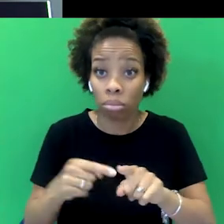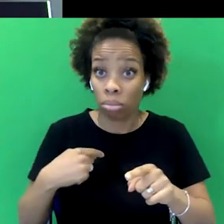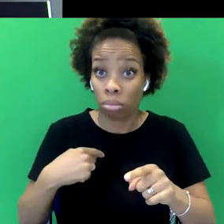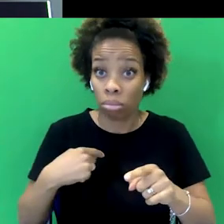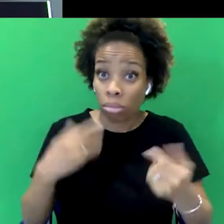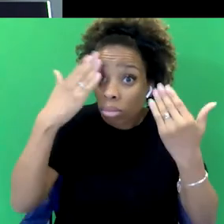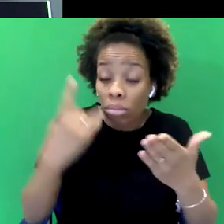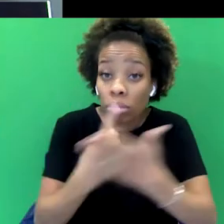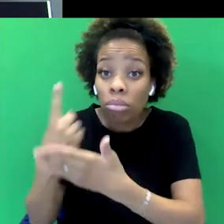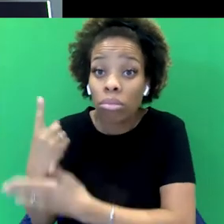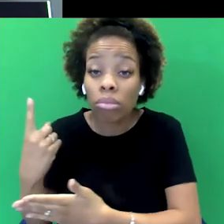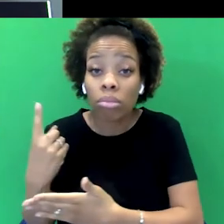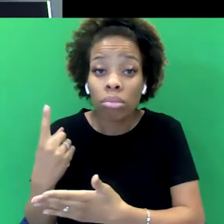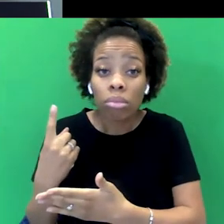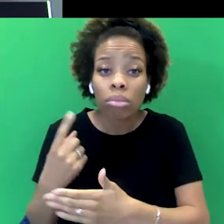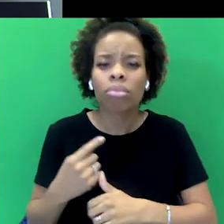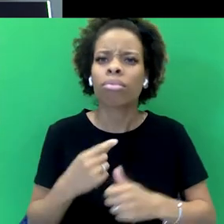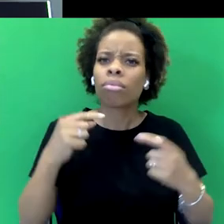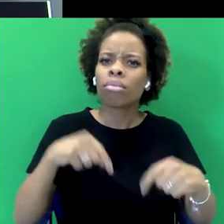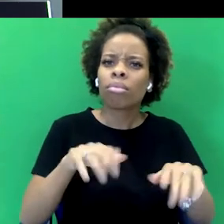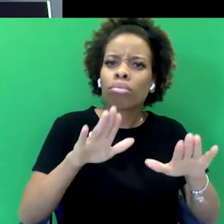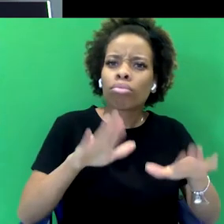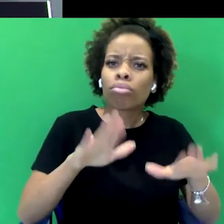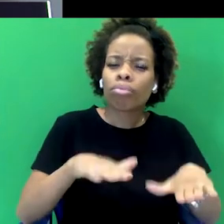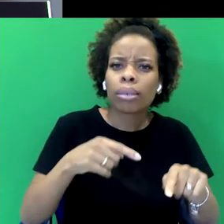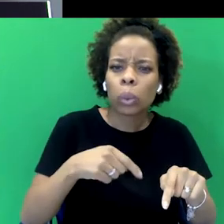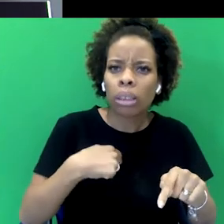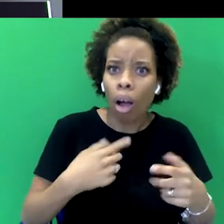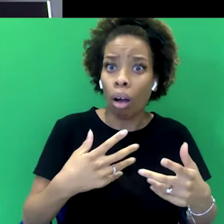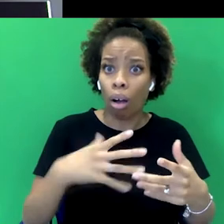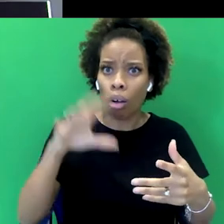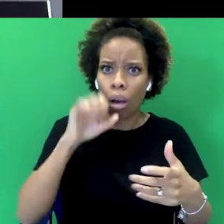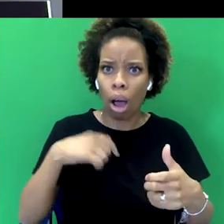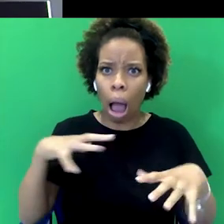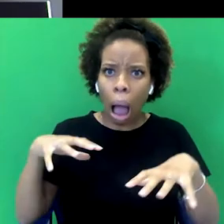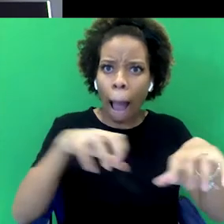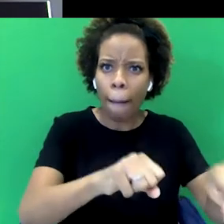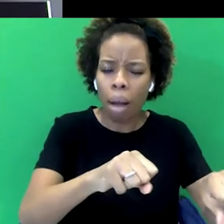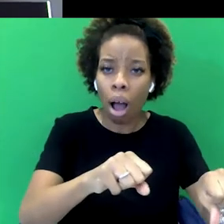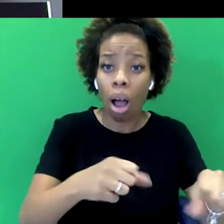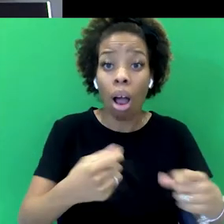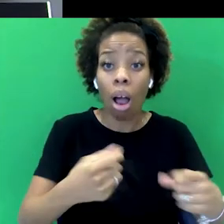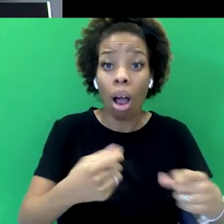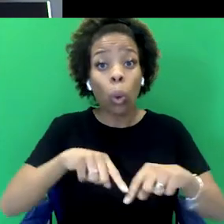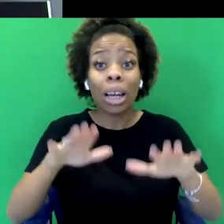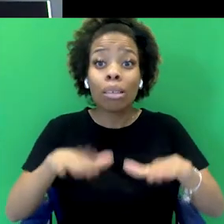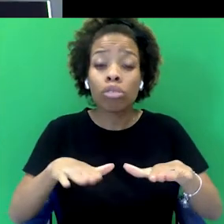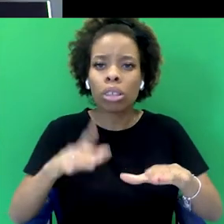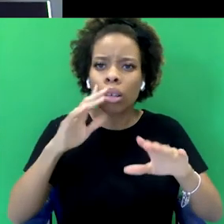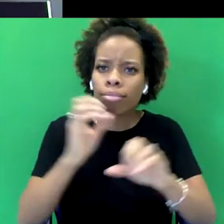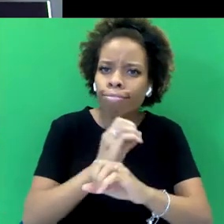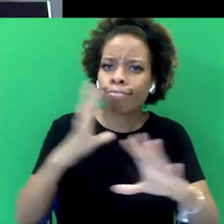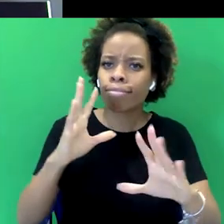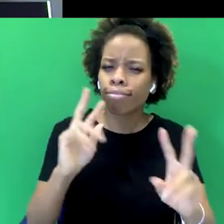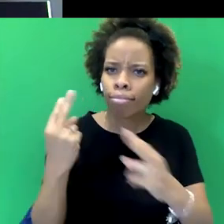attitude in Britain where we kind of forget that we were the empire. You know, we see ourselves as a country that had that one